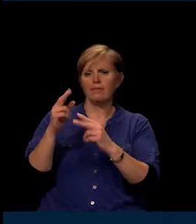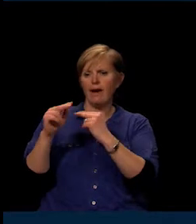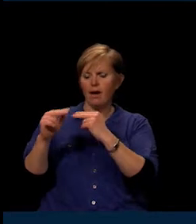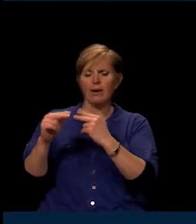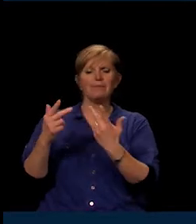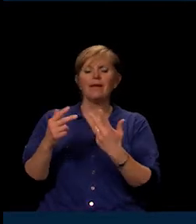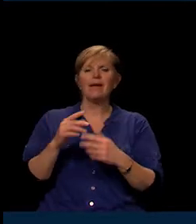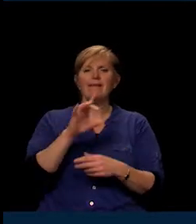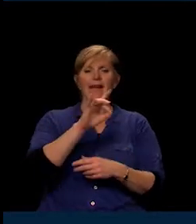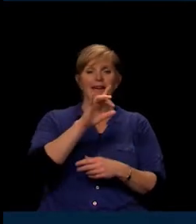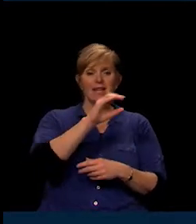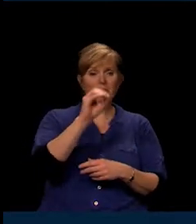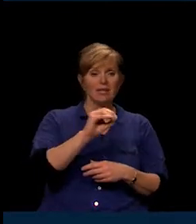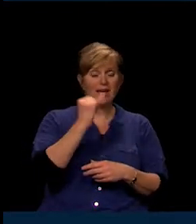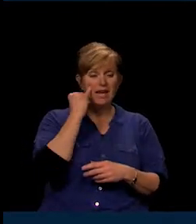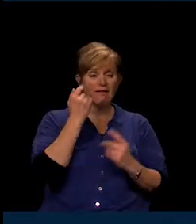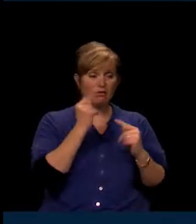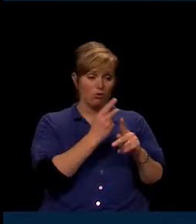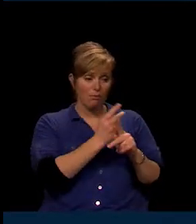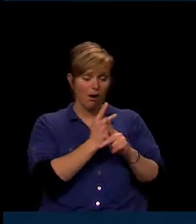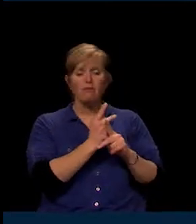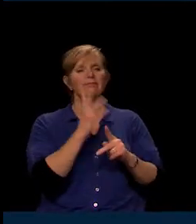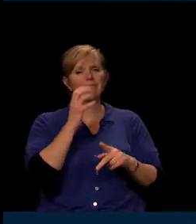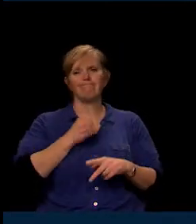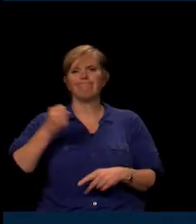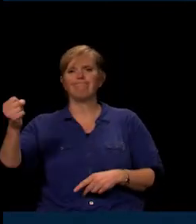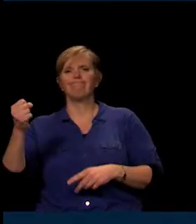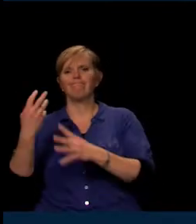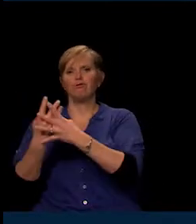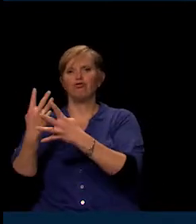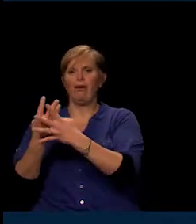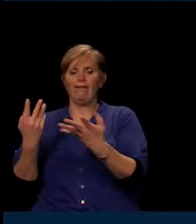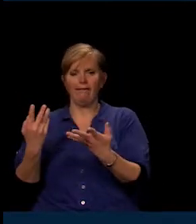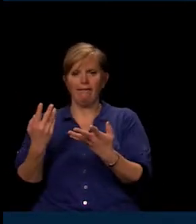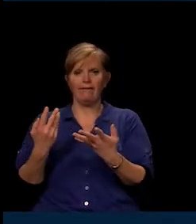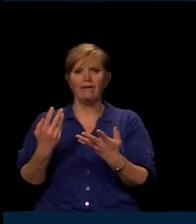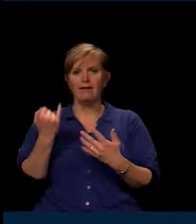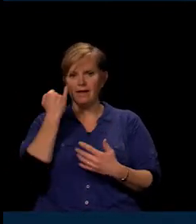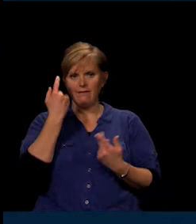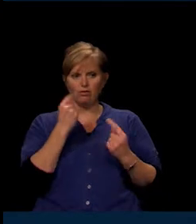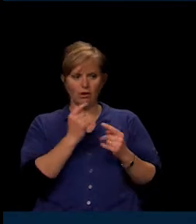jail if I tap into that in order to meet cash flow.